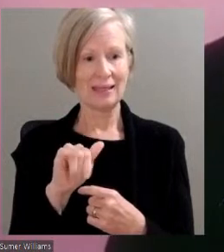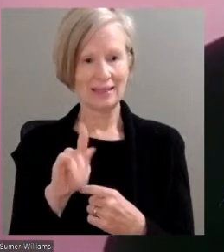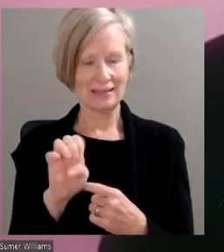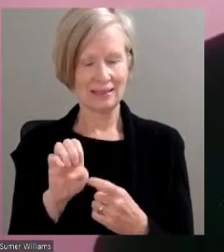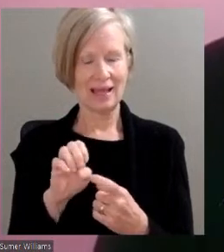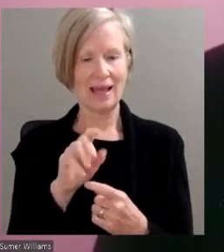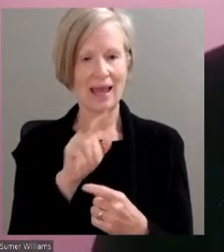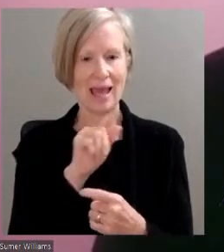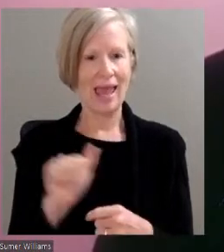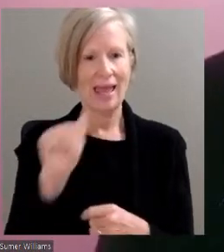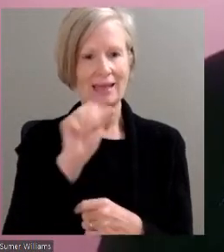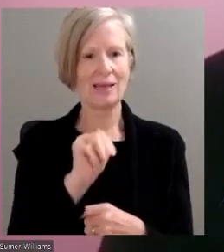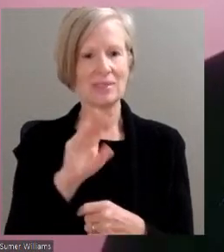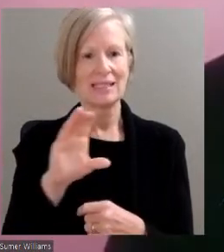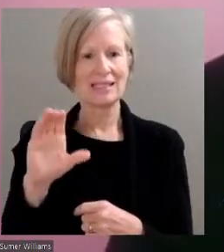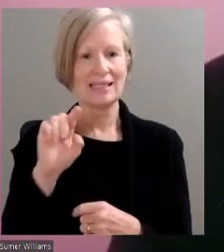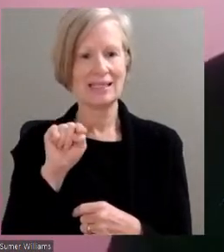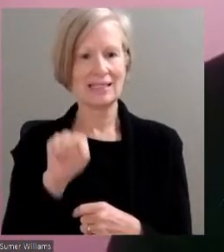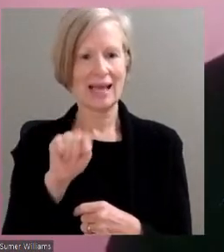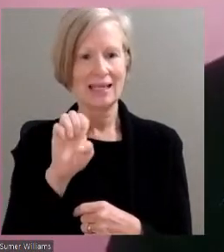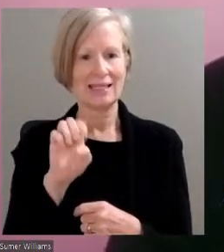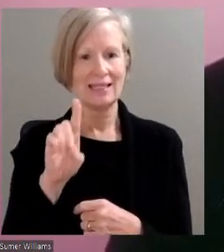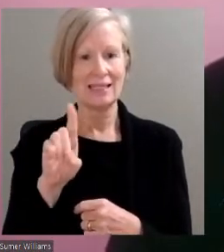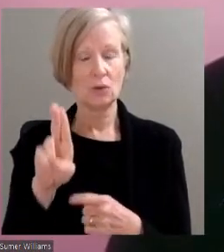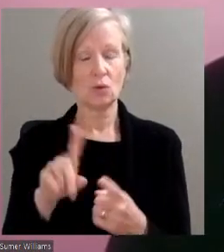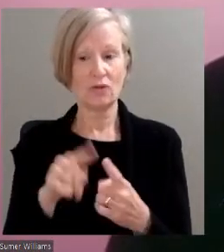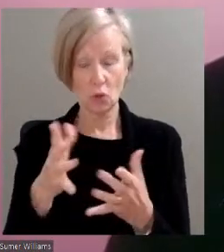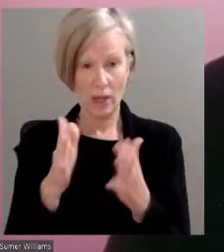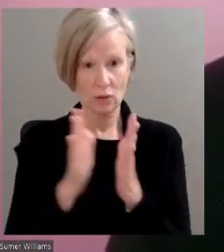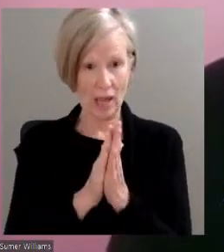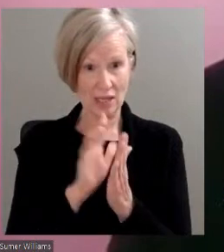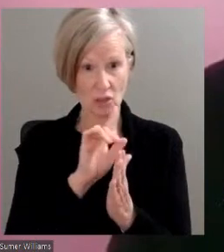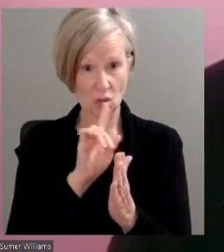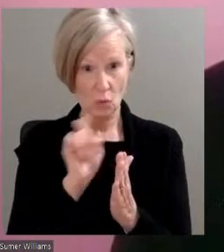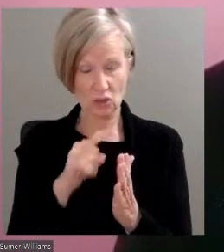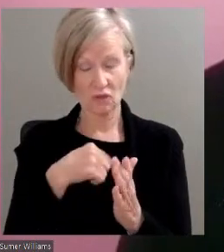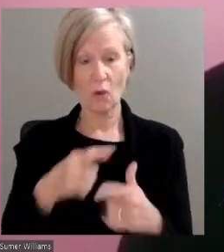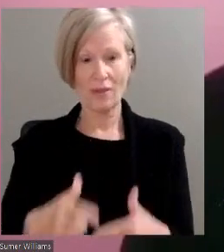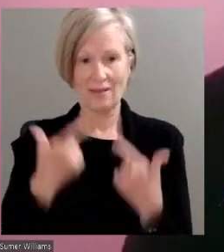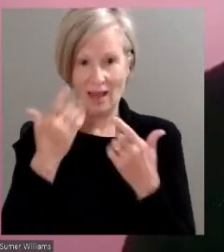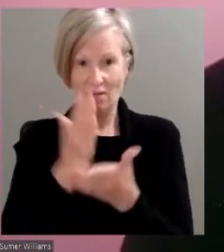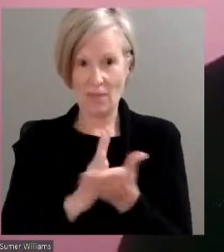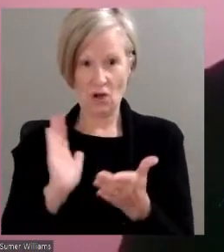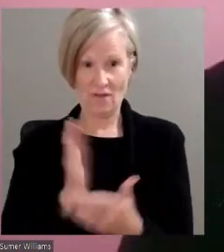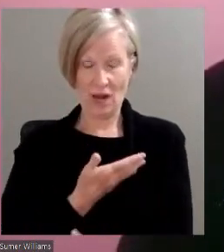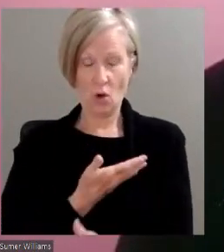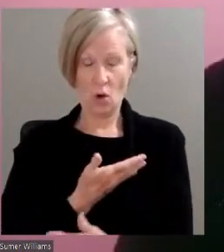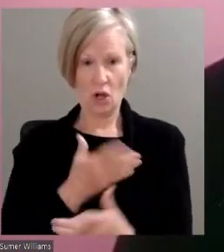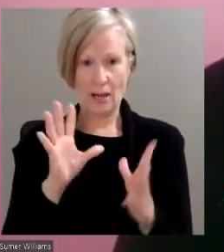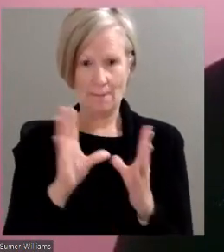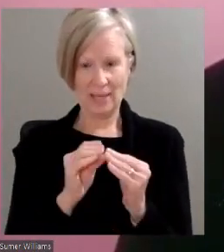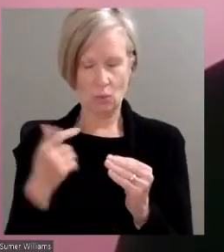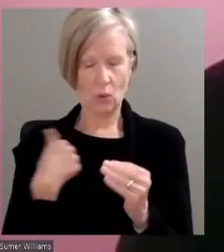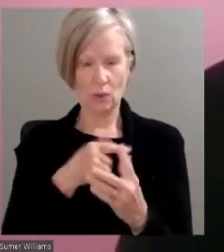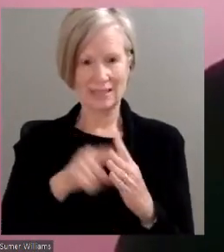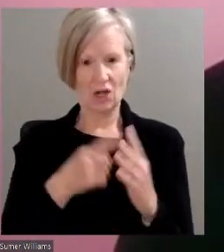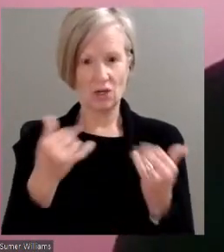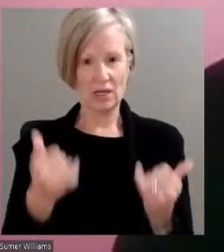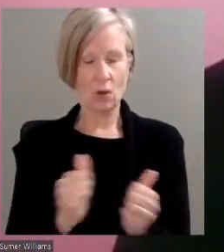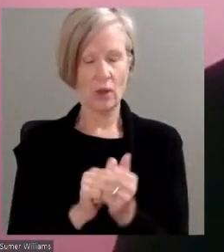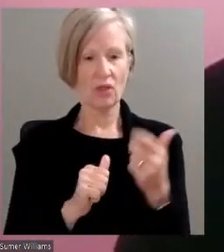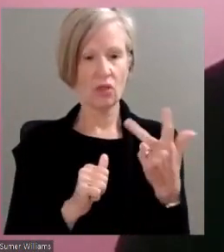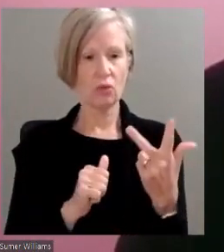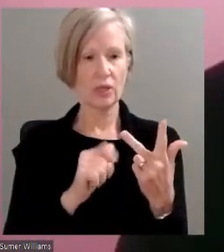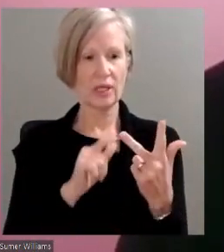To ask our candidates questions for the live portion of our forum. We'll begin now with three